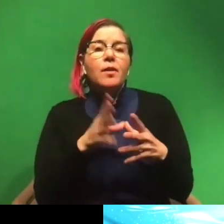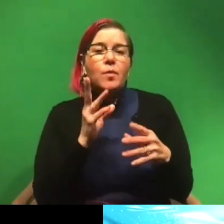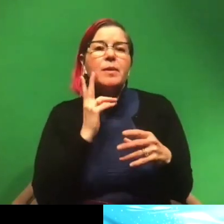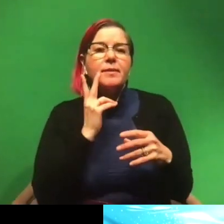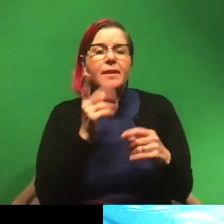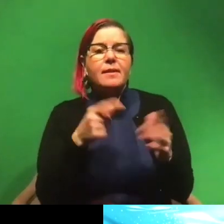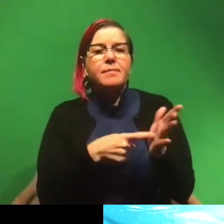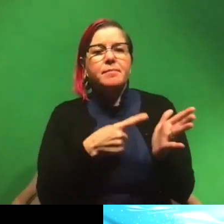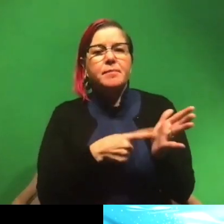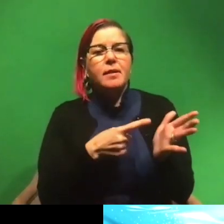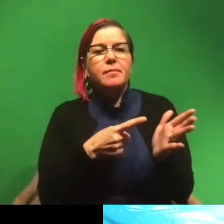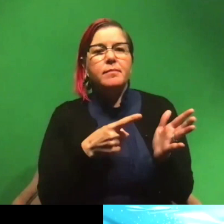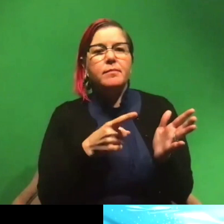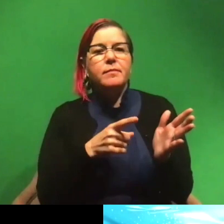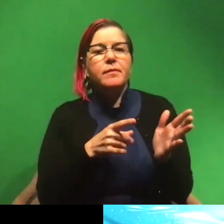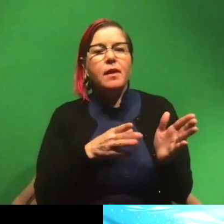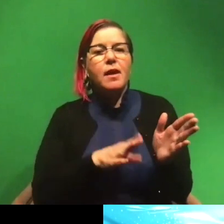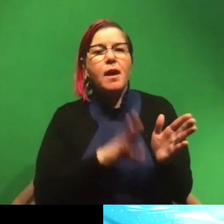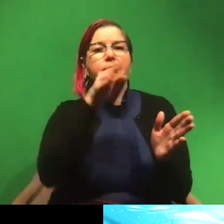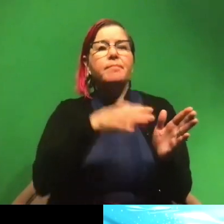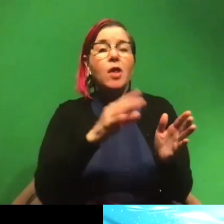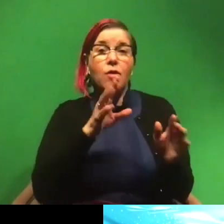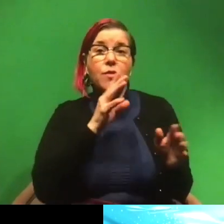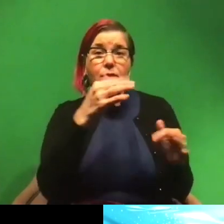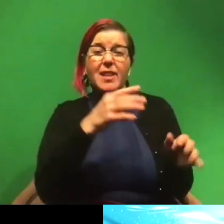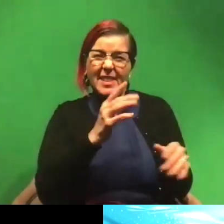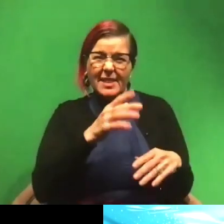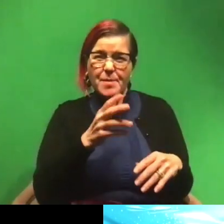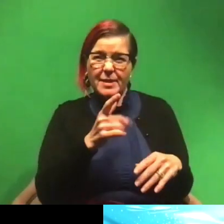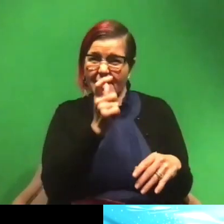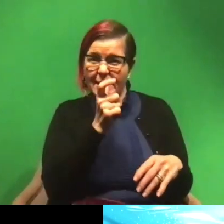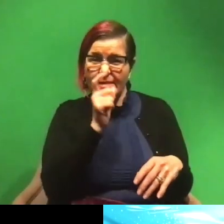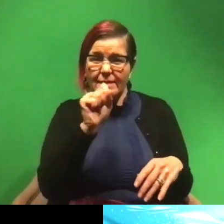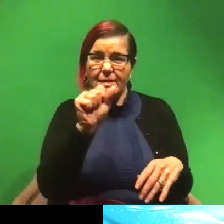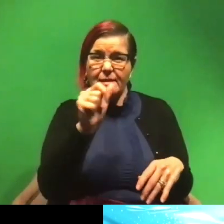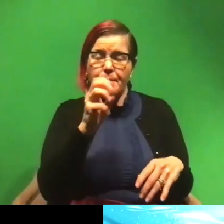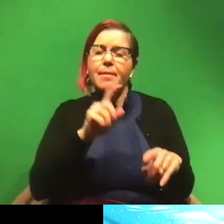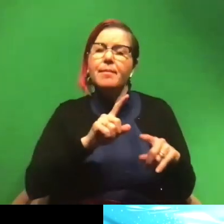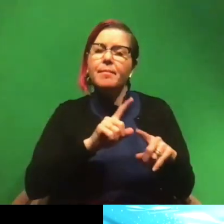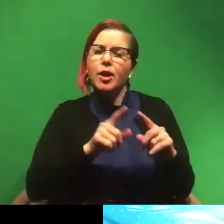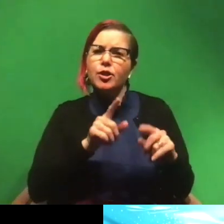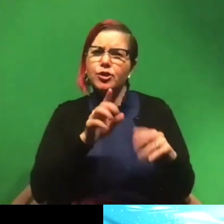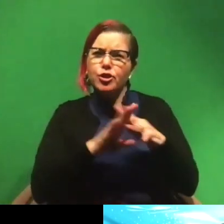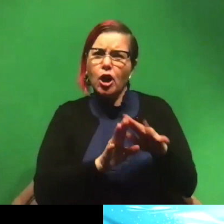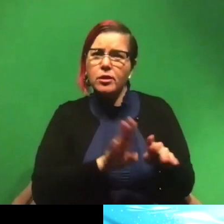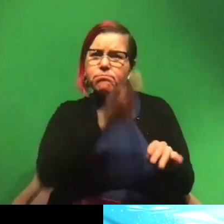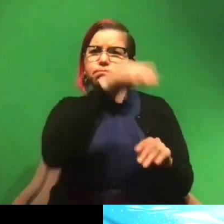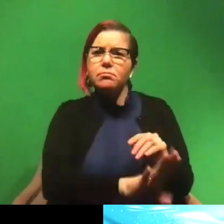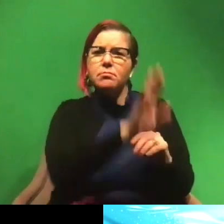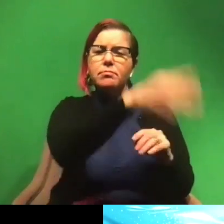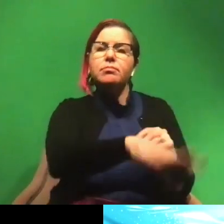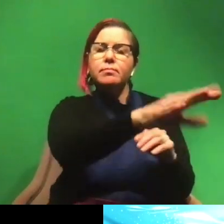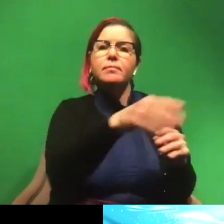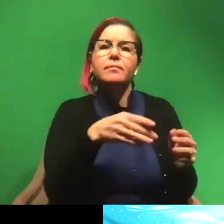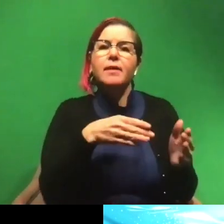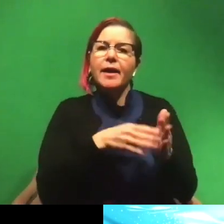sometimes jumping up river rapids, kind of like salmon, except for they're like bull sharks. That's pretty wild to see bull sharks